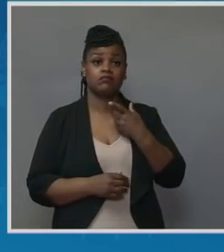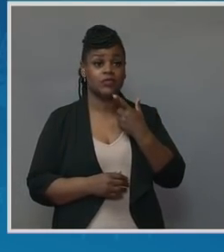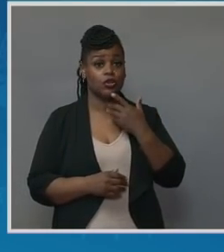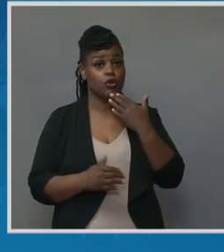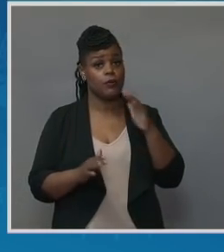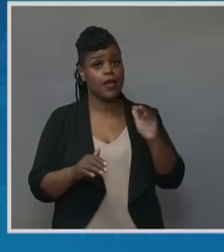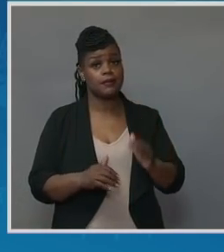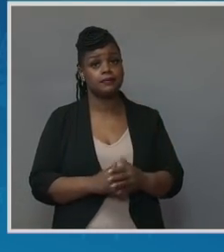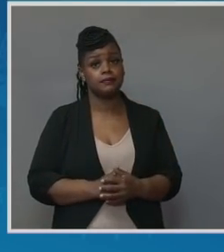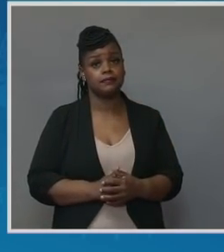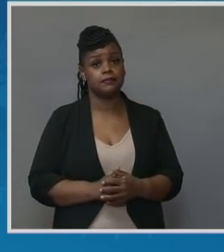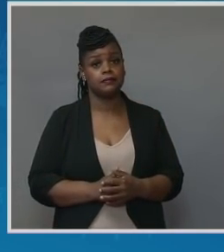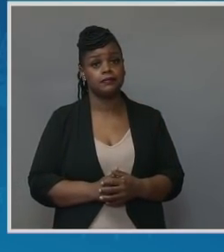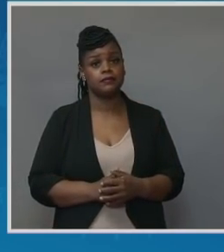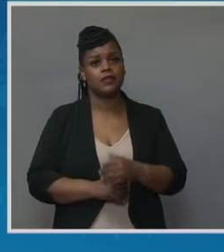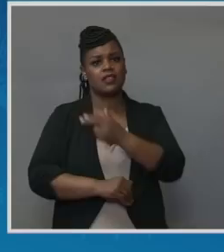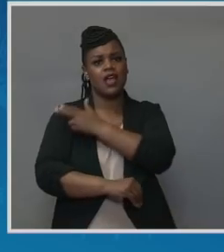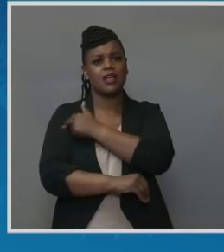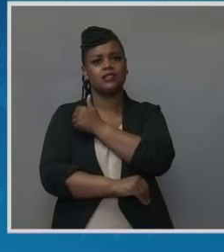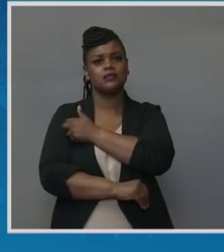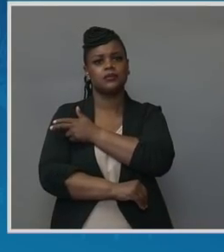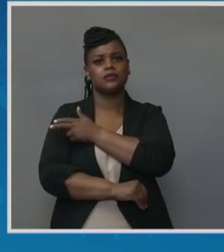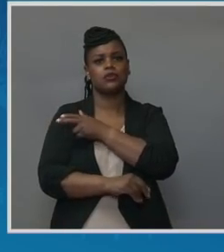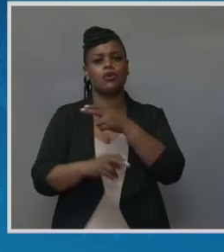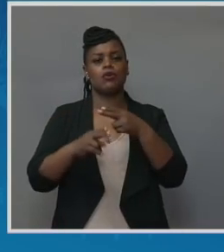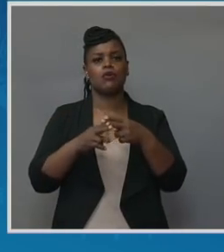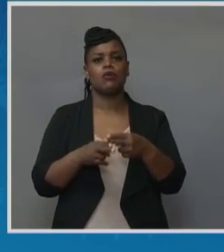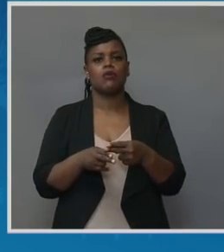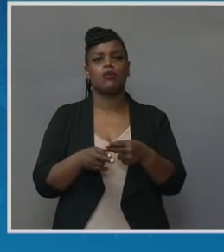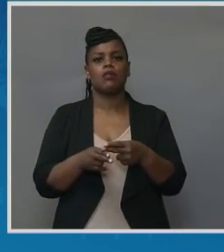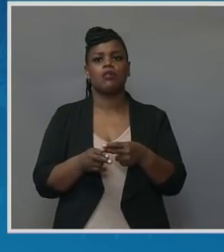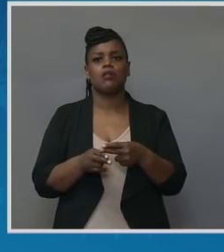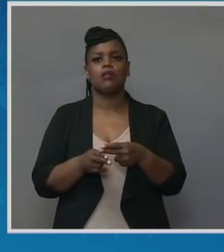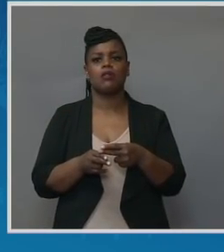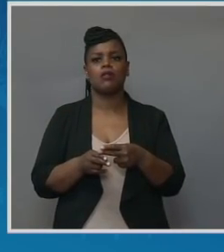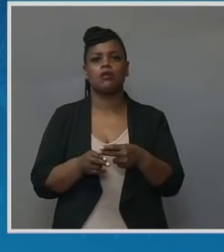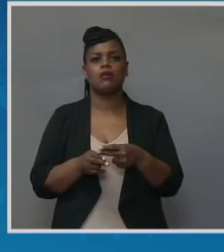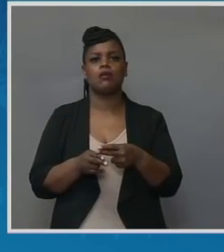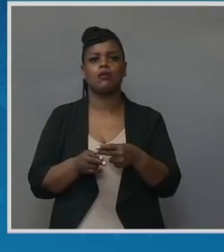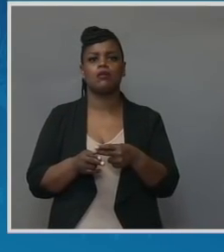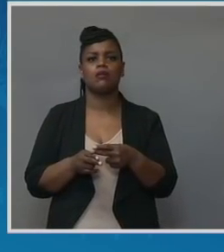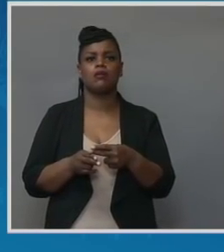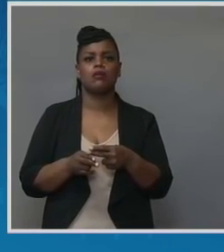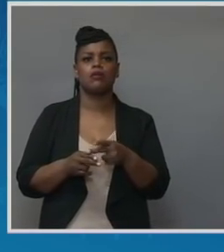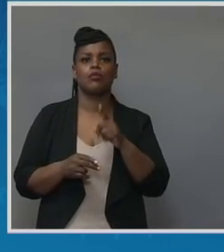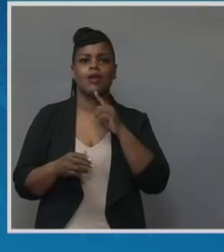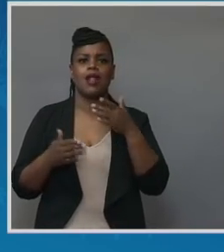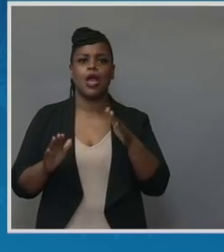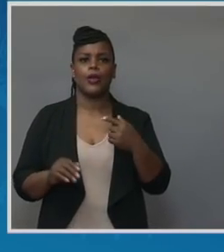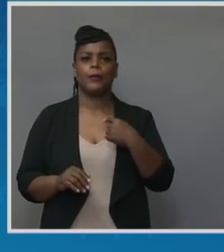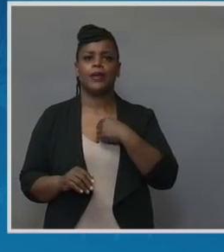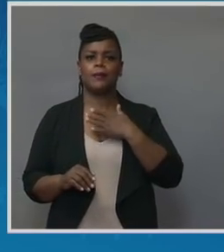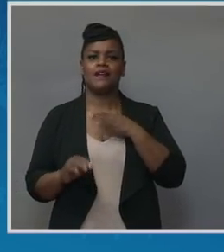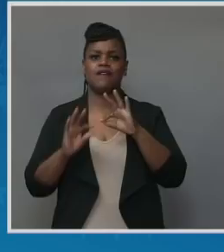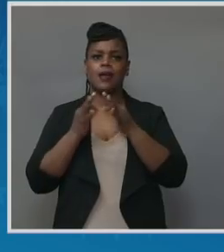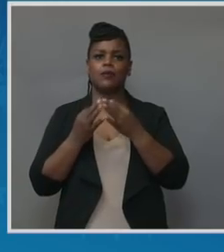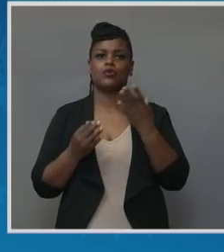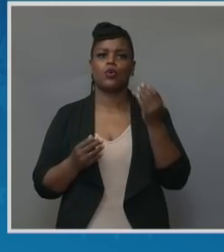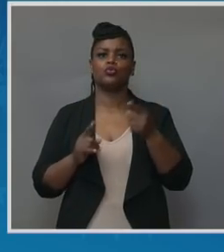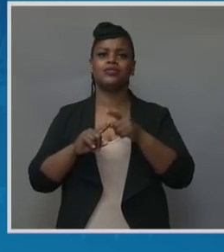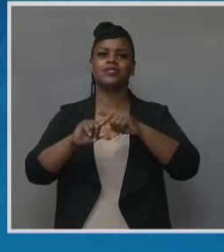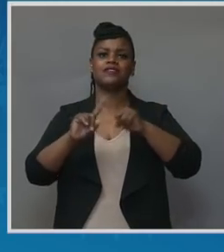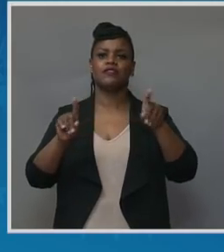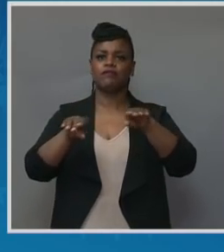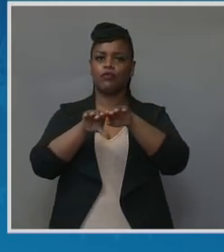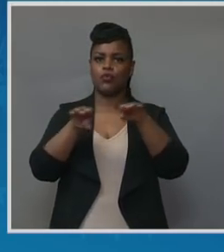The hospital I was at was gracious enough to move me and my family to a different floor. They put a marker on